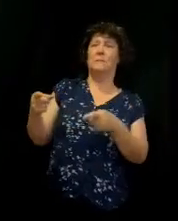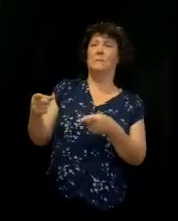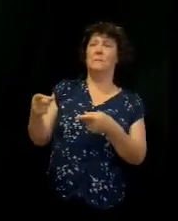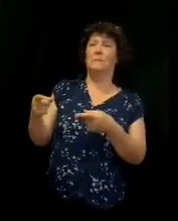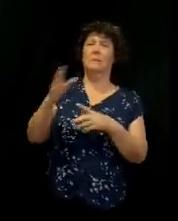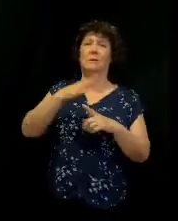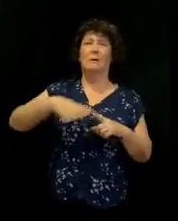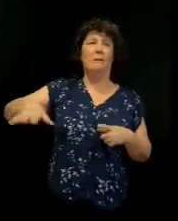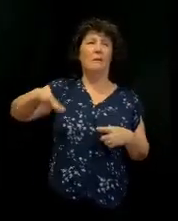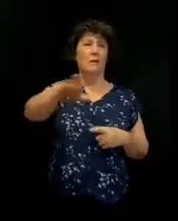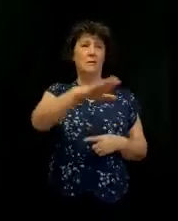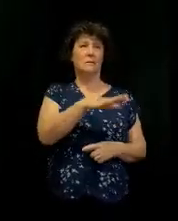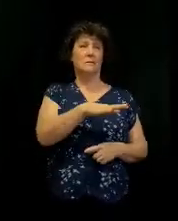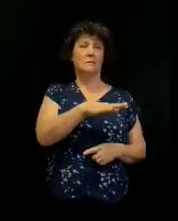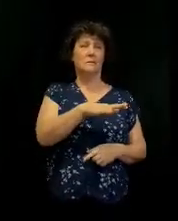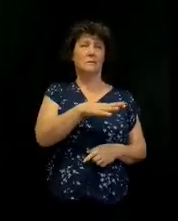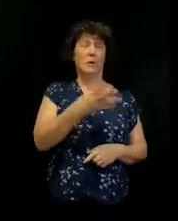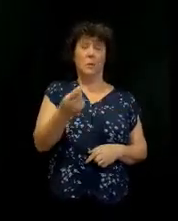just engage.